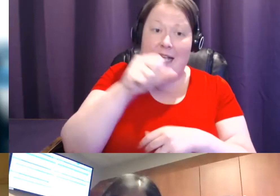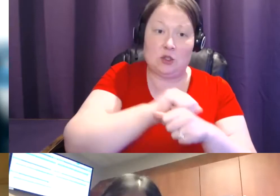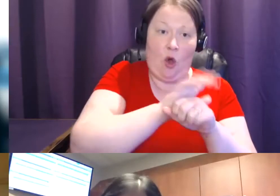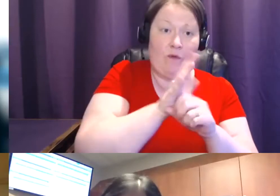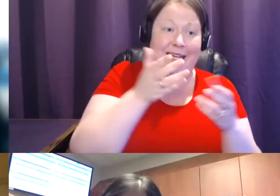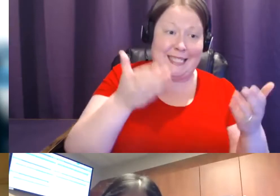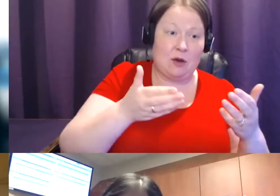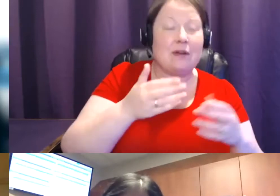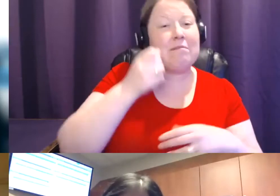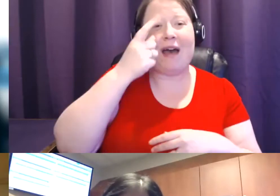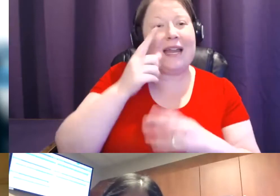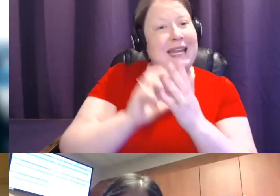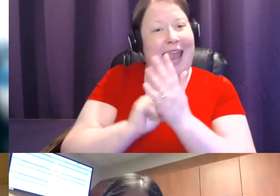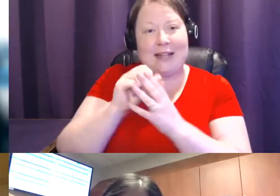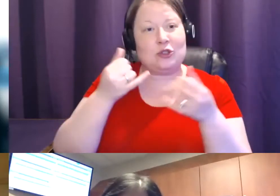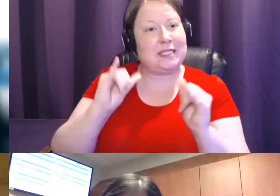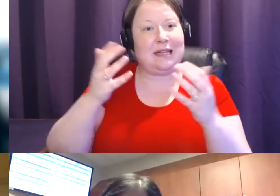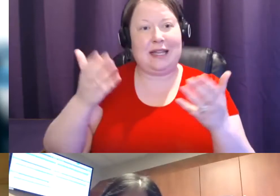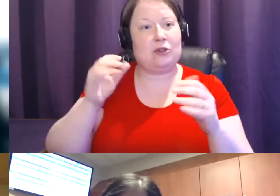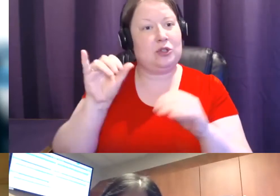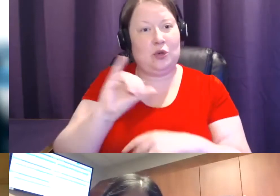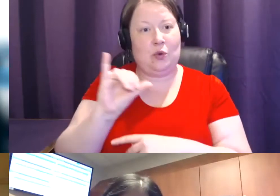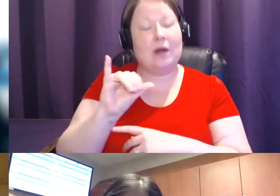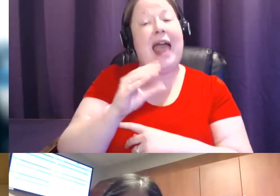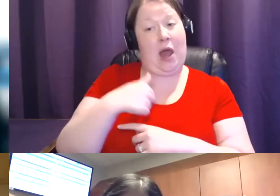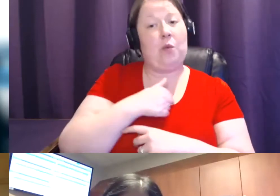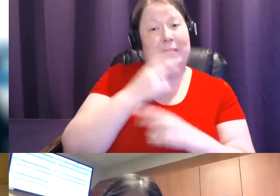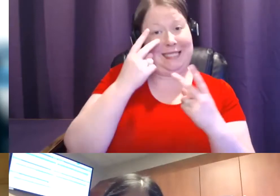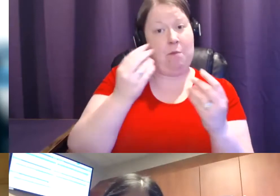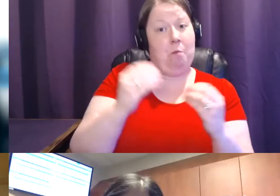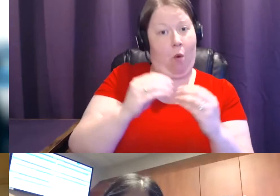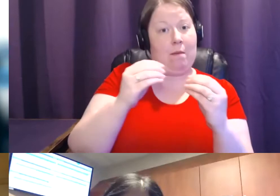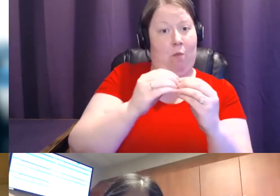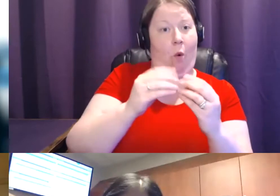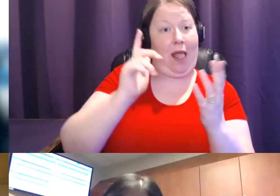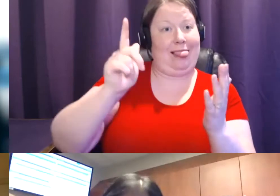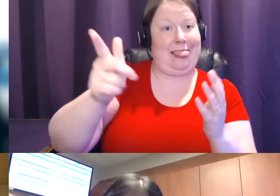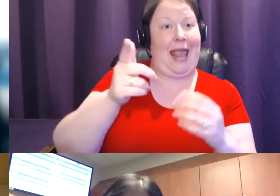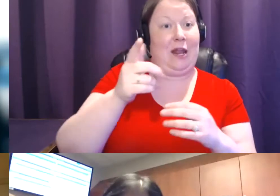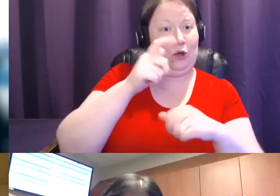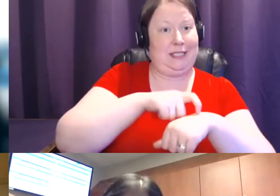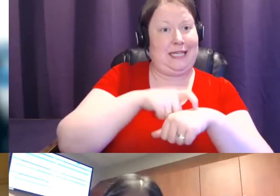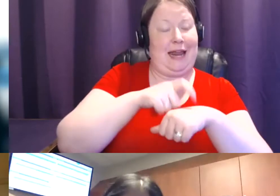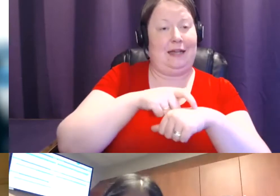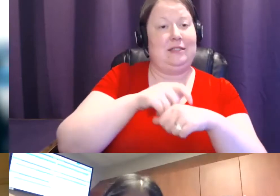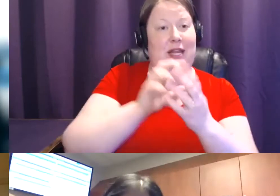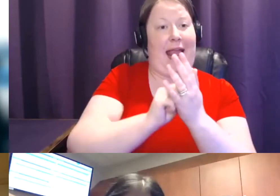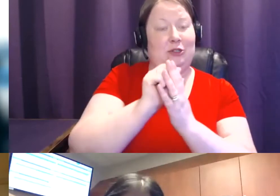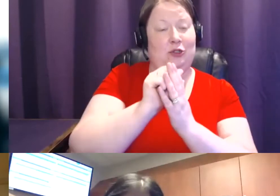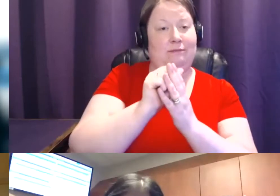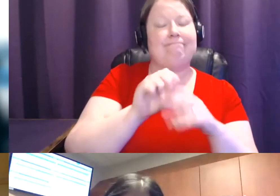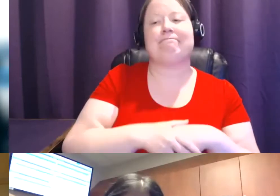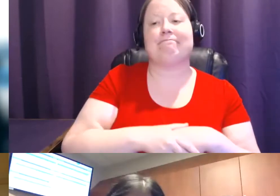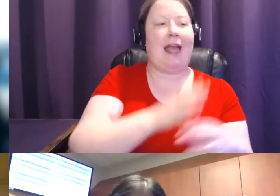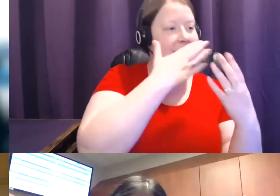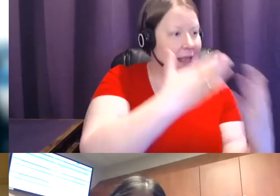we actually are seeing larger later stage cancers. Get your screening. It's life saving. All right. Drs. Brehm and Drs. Nathan, thank